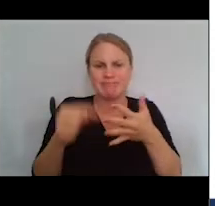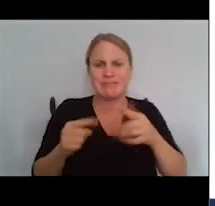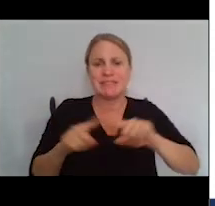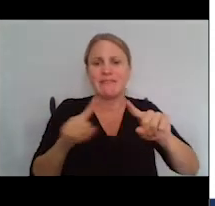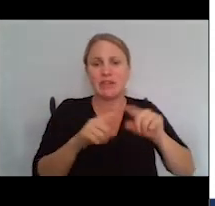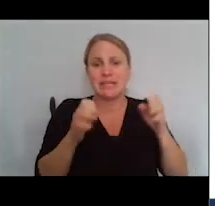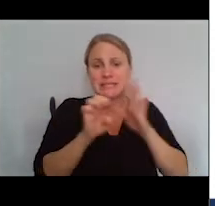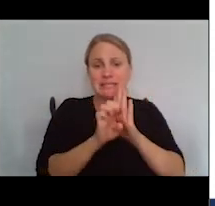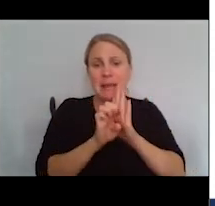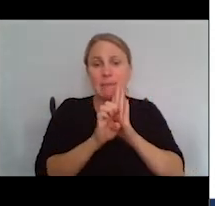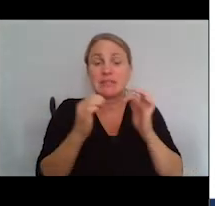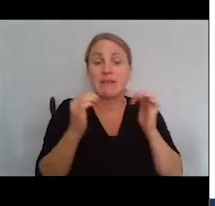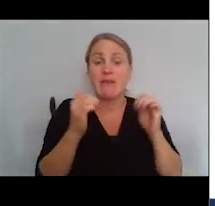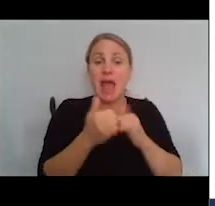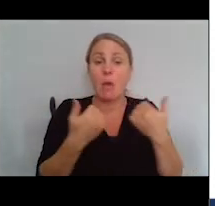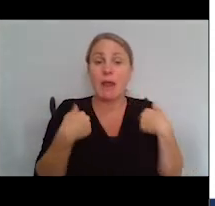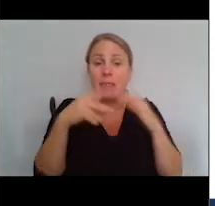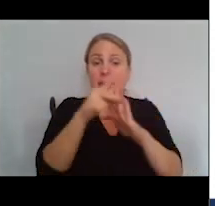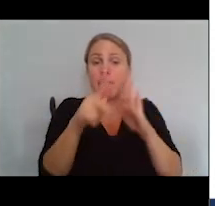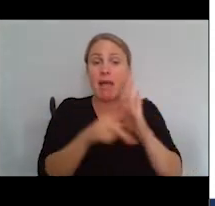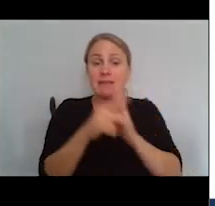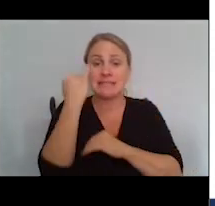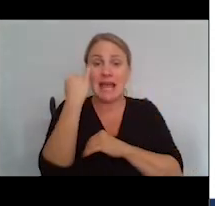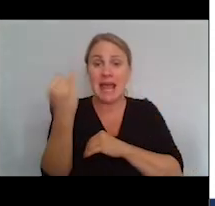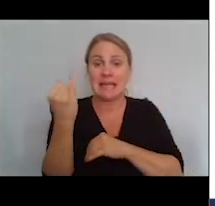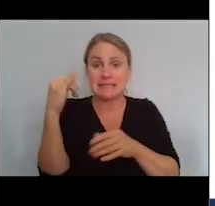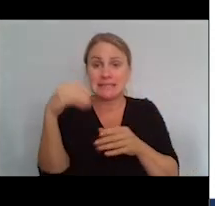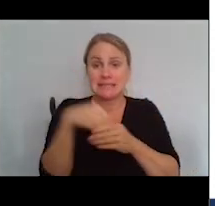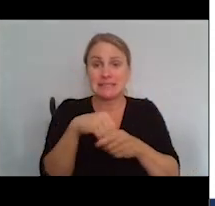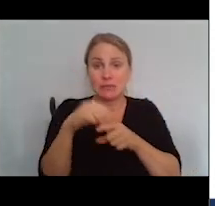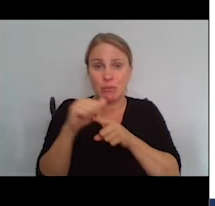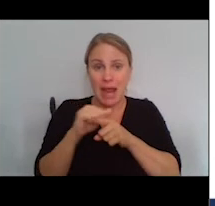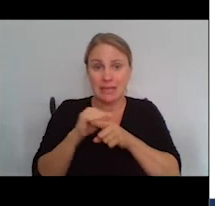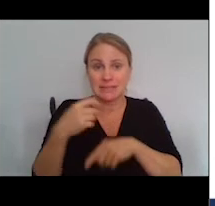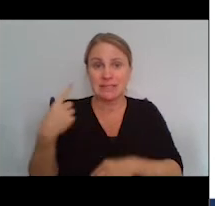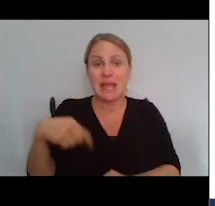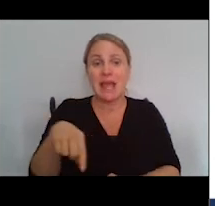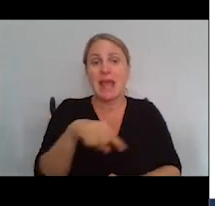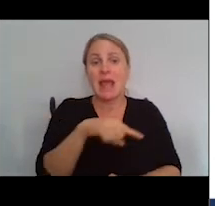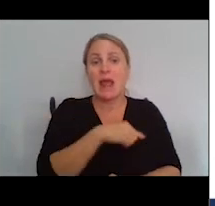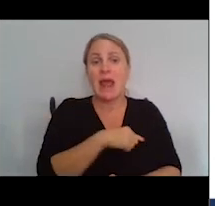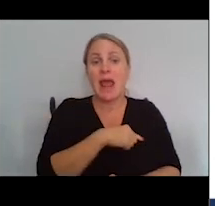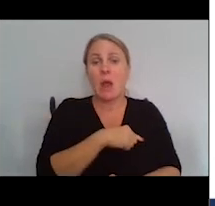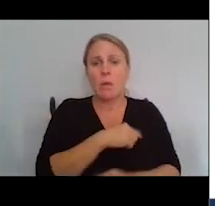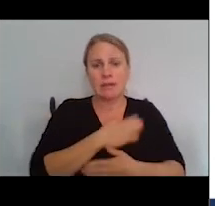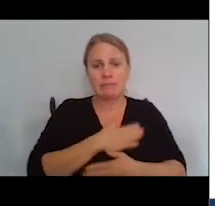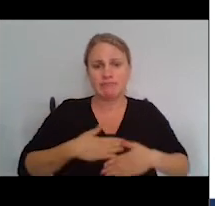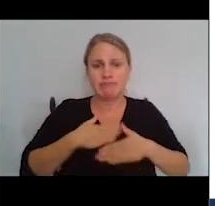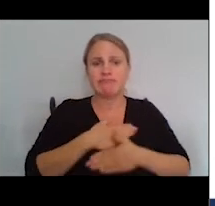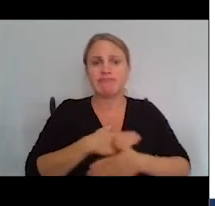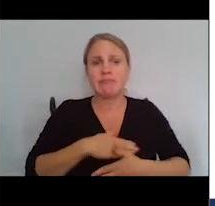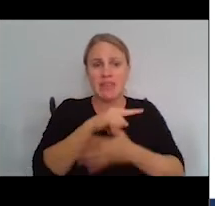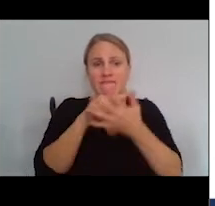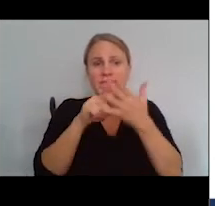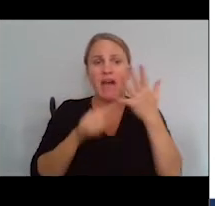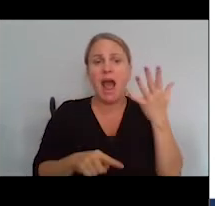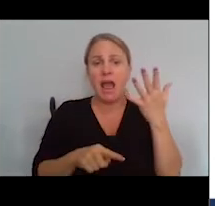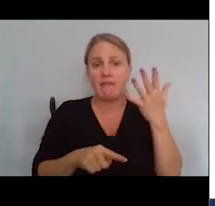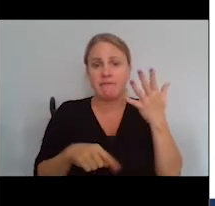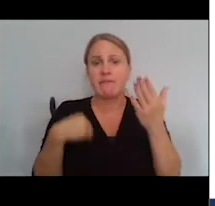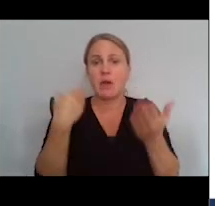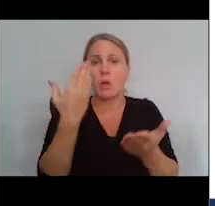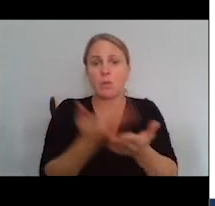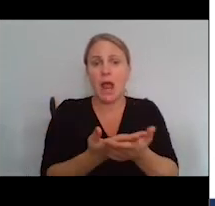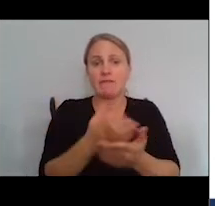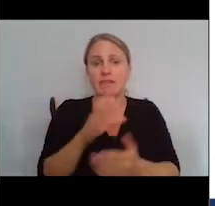the policy ideas into practice, and we're so pleased that five of these policies directly briefed, made it to the Cures 2